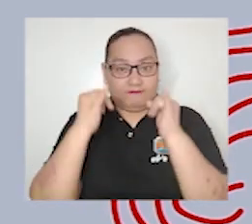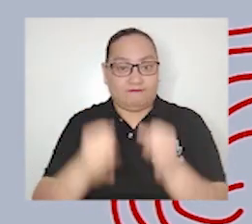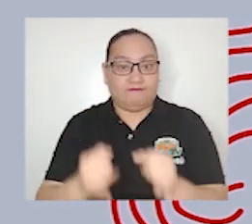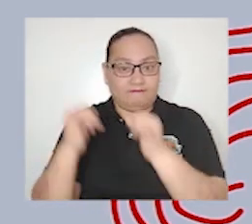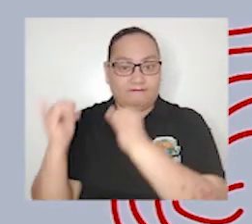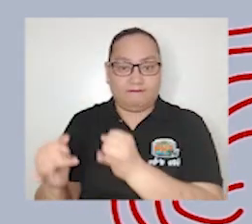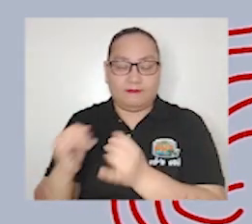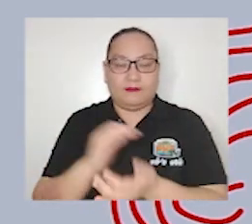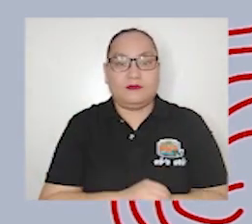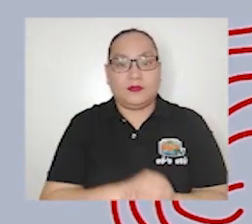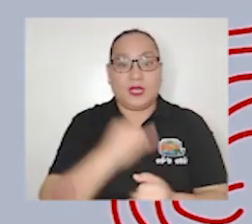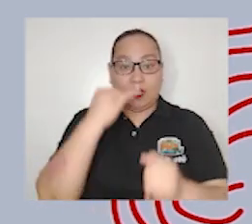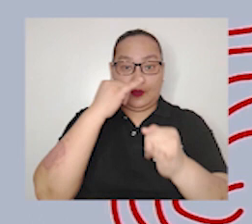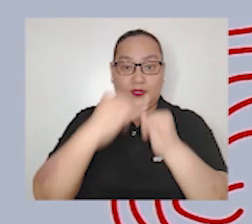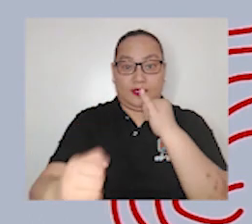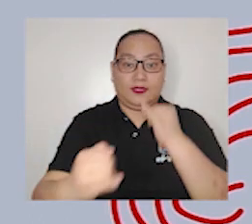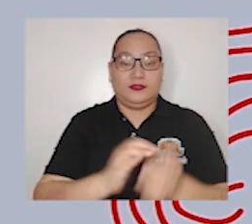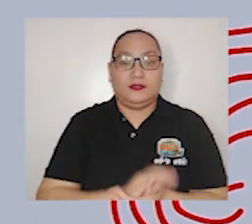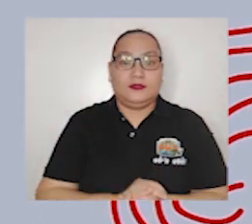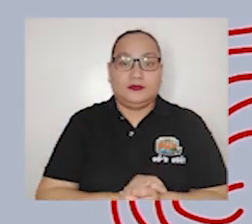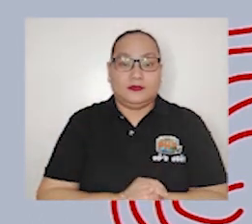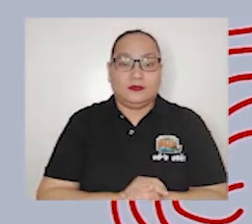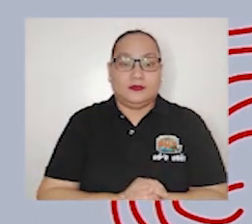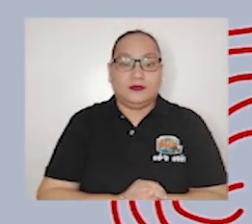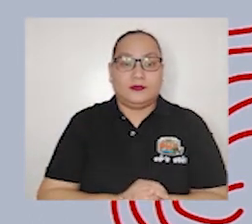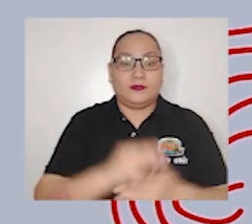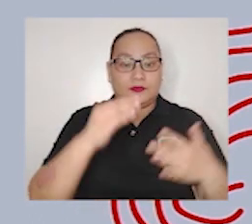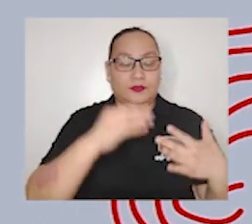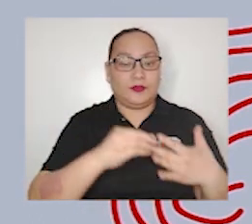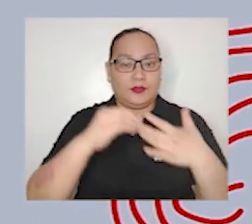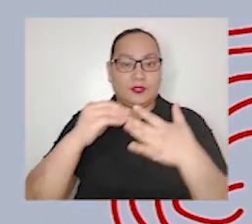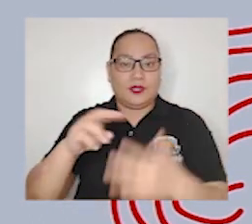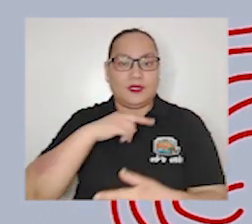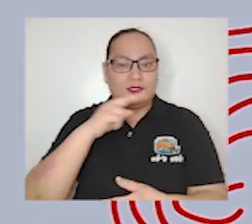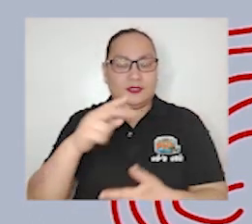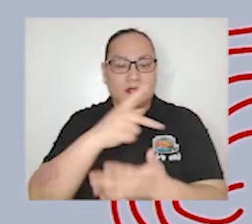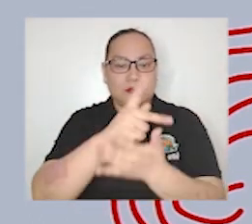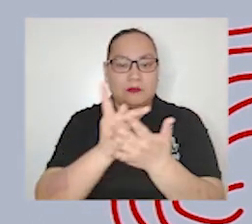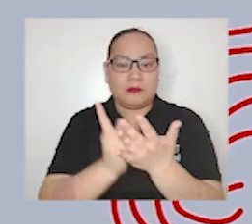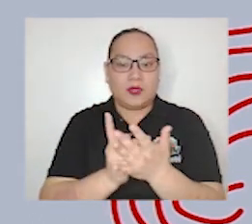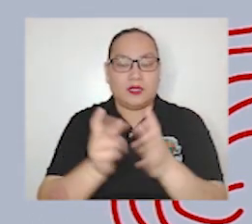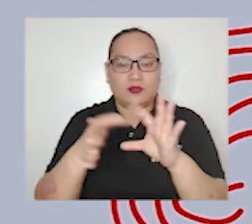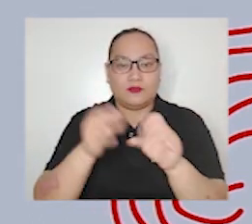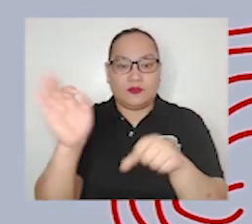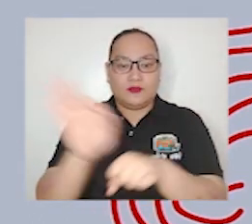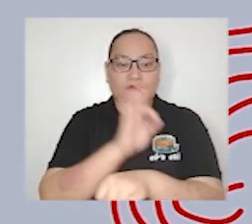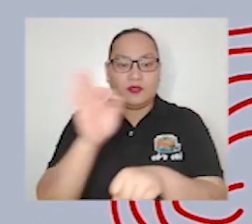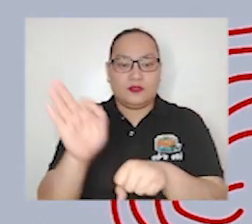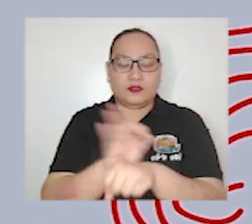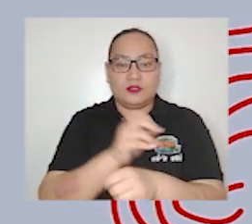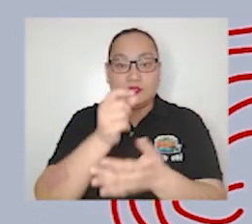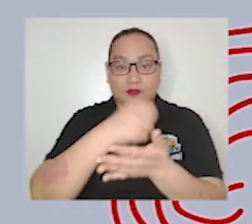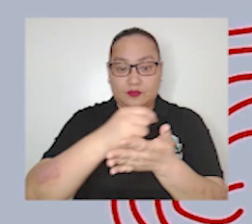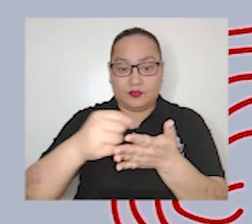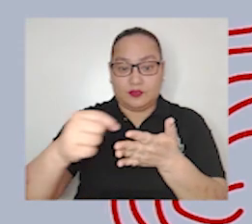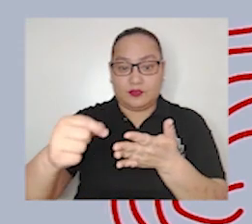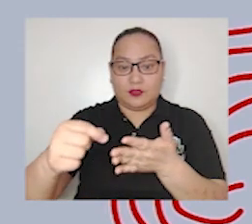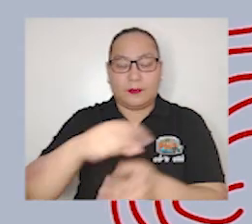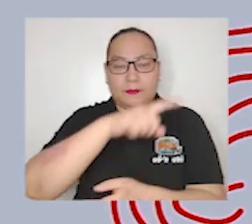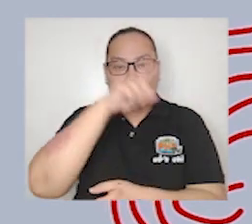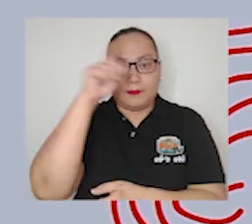our last statement is guidance is not part of the functions of